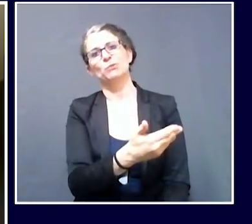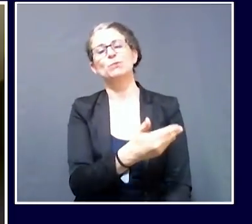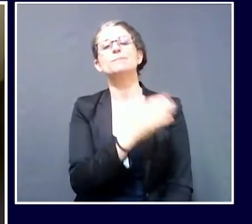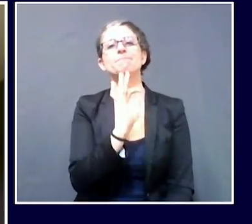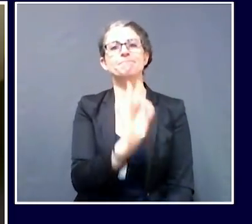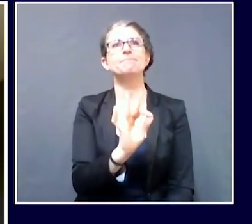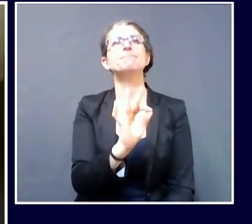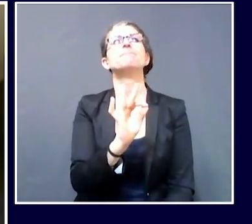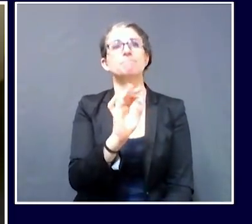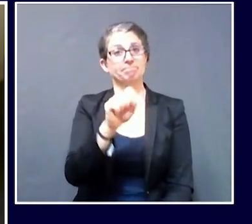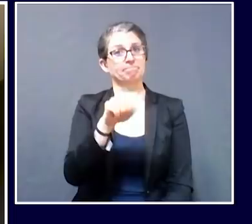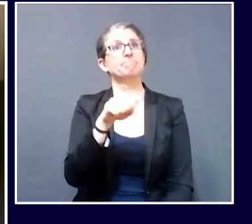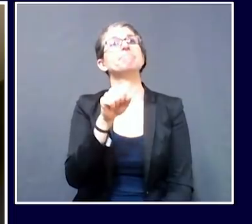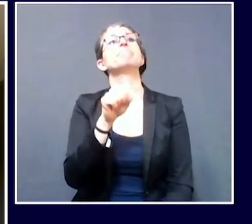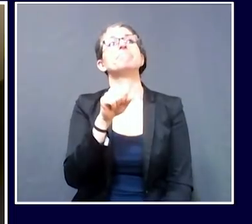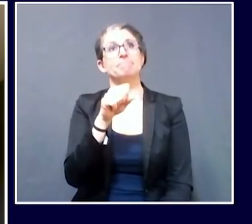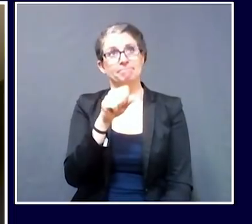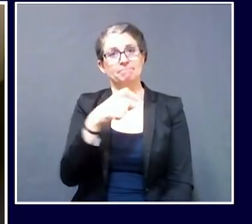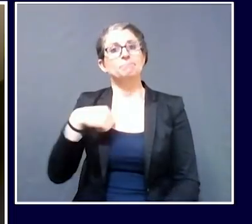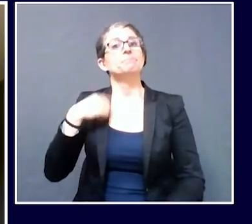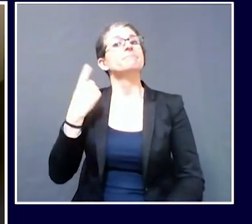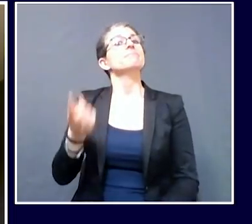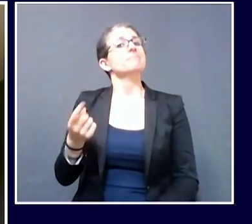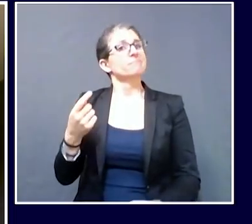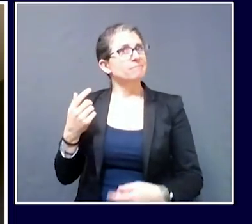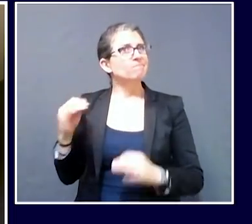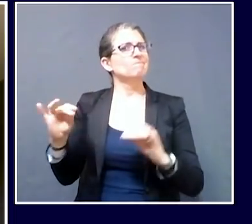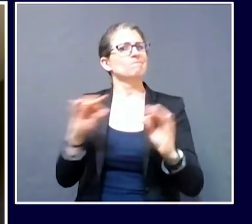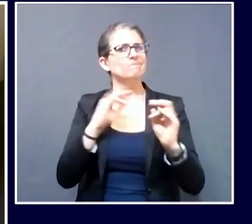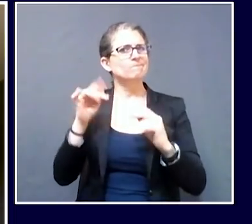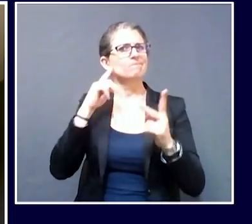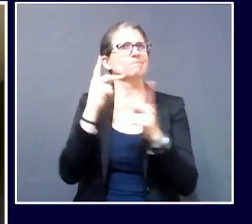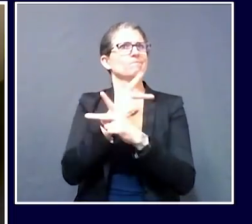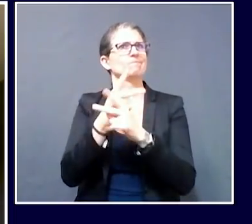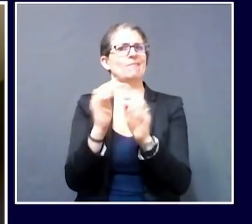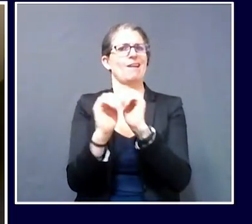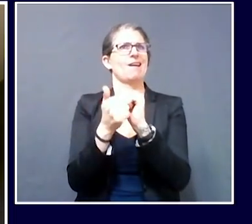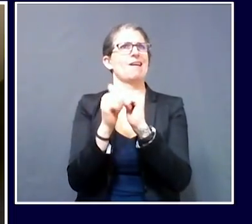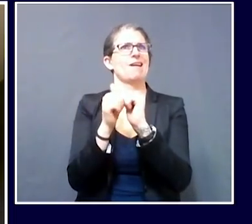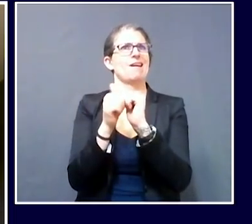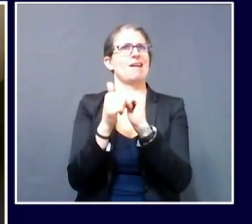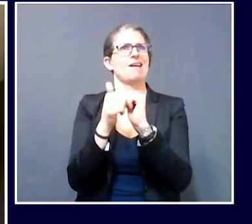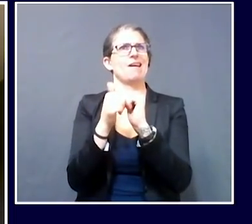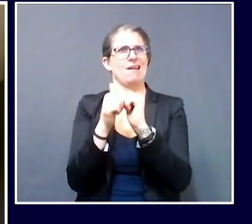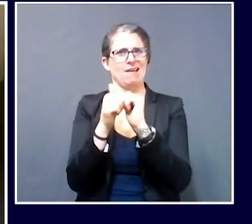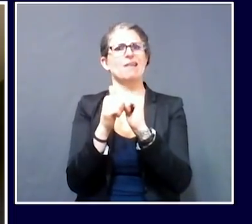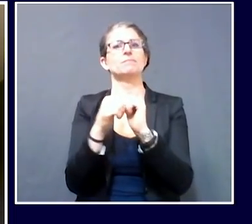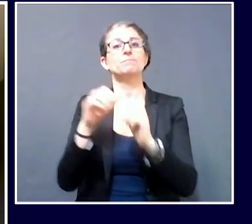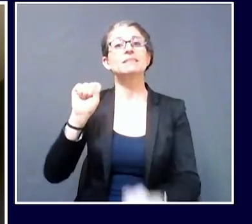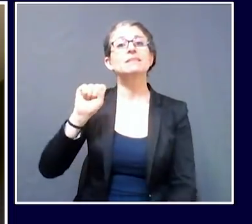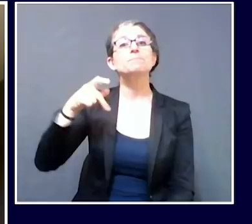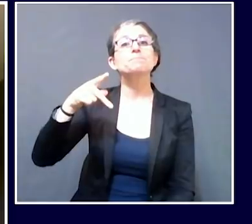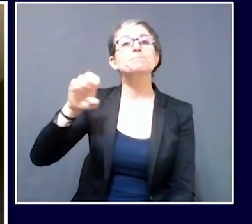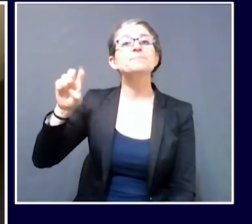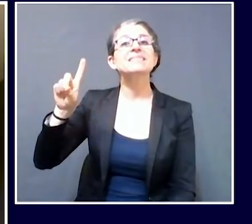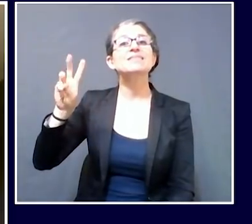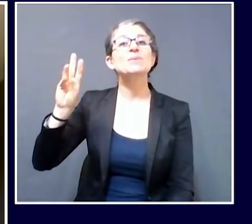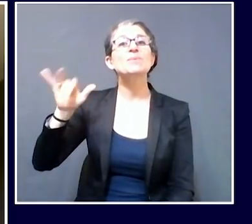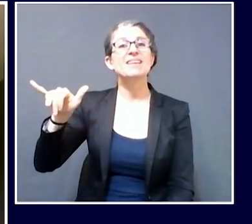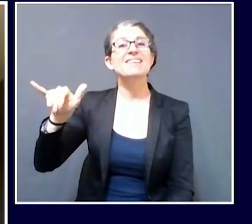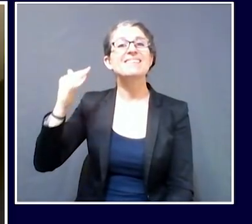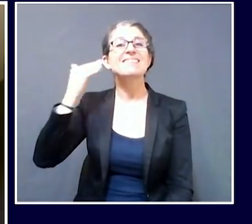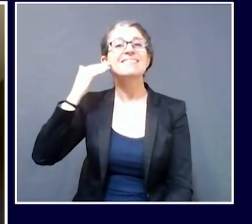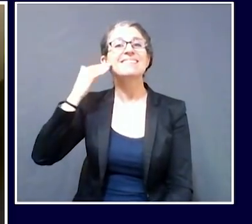looking at a couple of different speedways that send in information around their grandstand spaces and